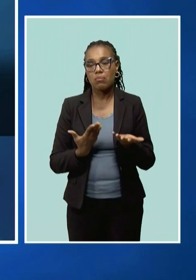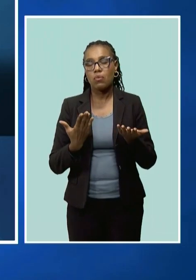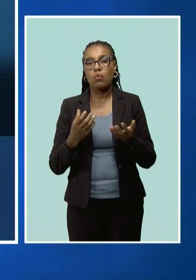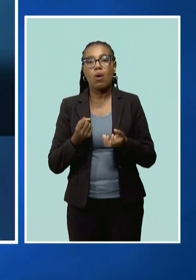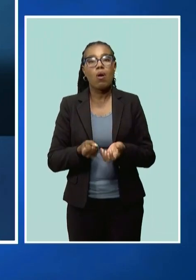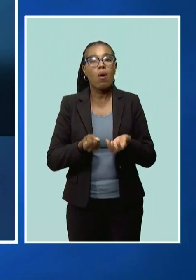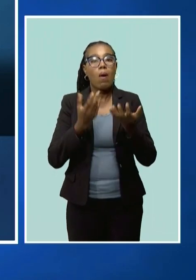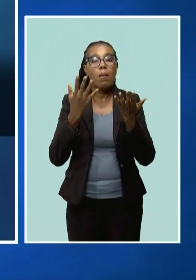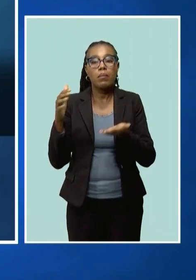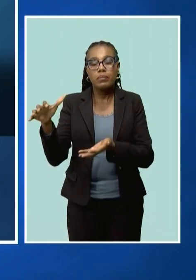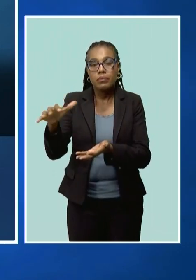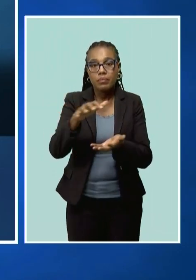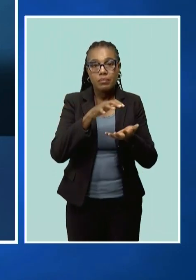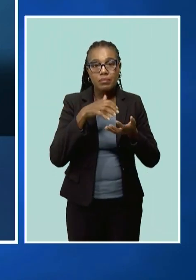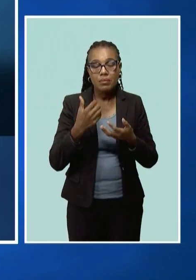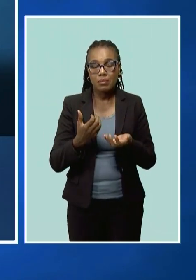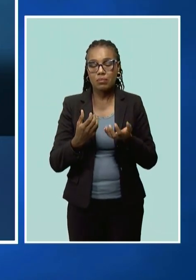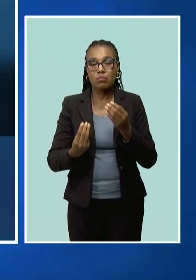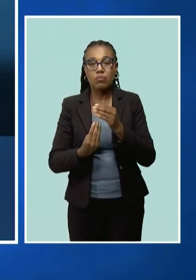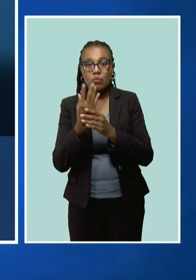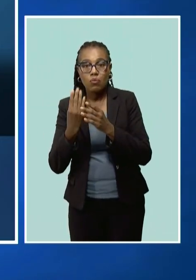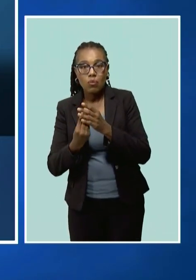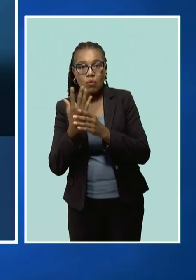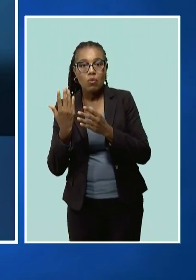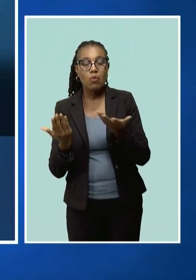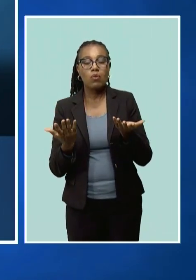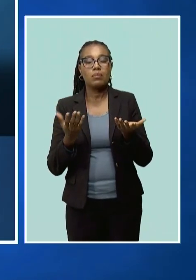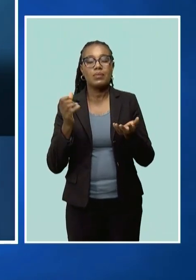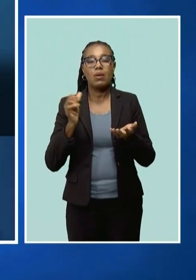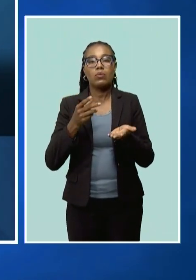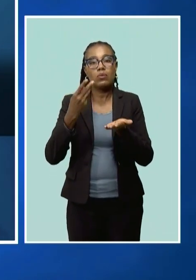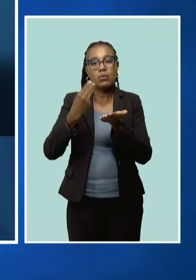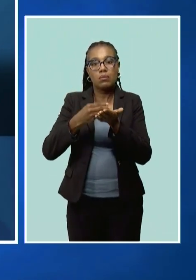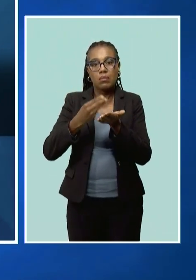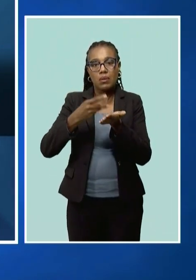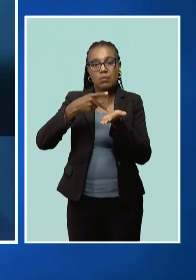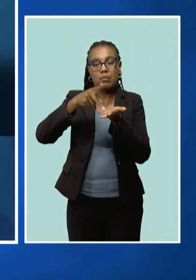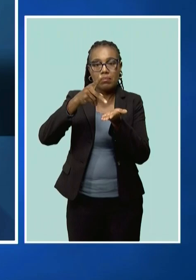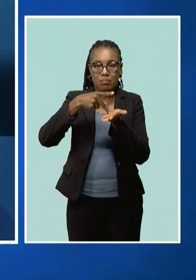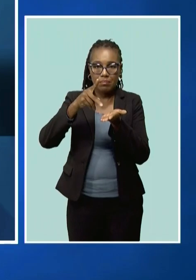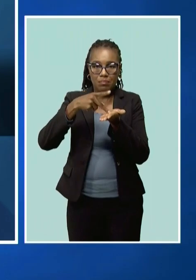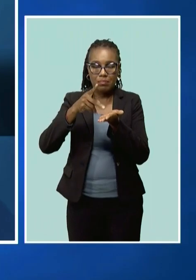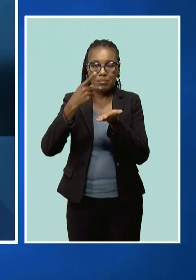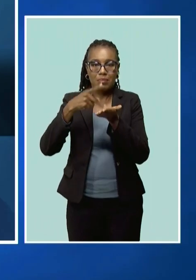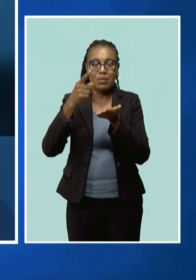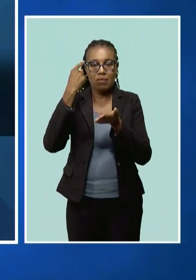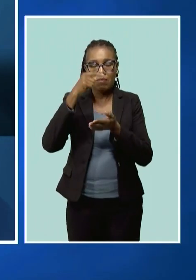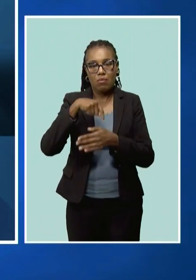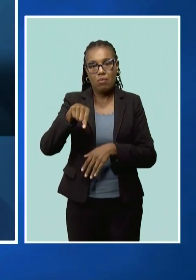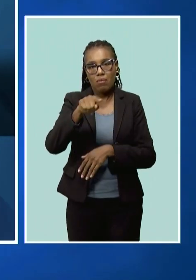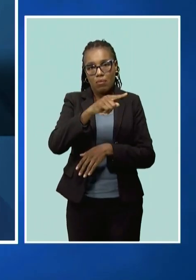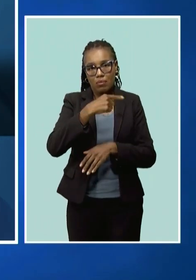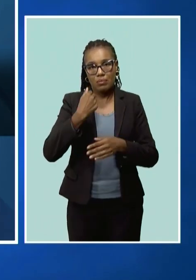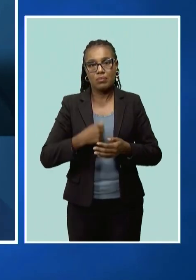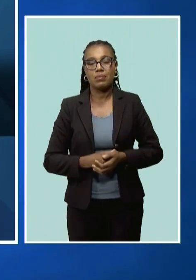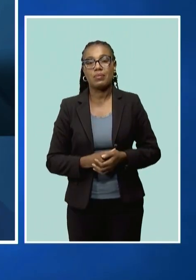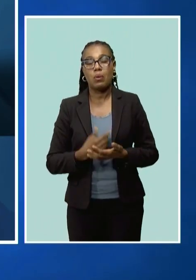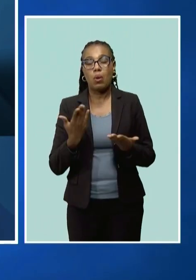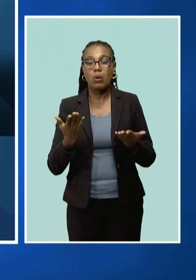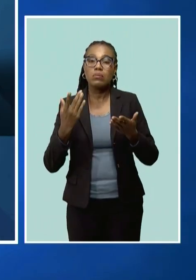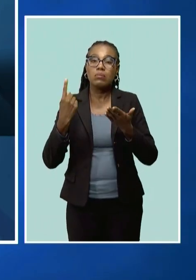of commodities being produced, and of course the prices that could arise as the result of the fact that they can induce scarcity